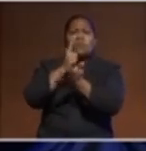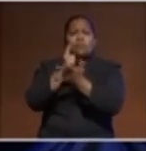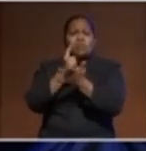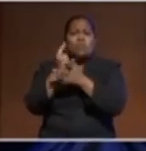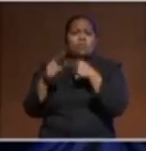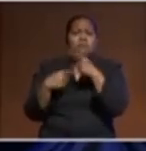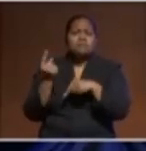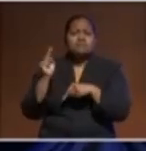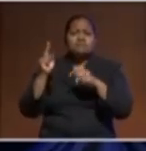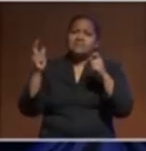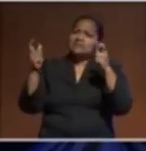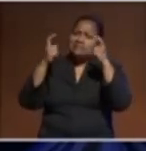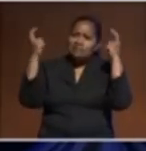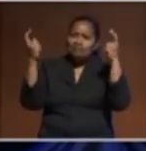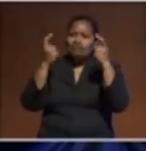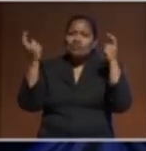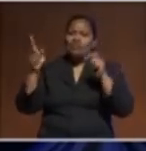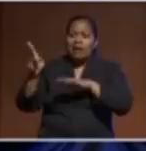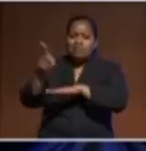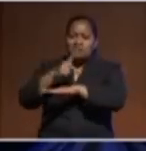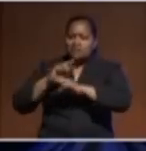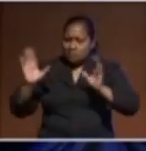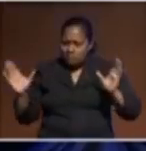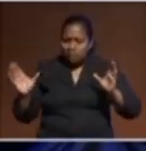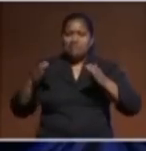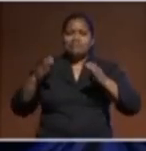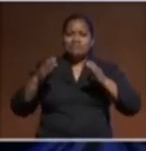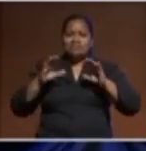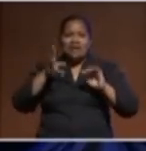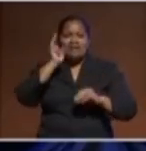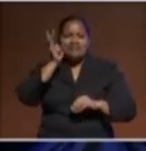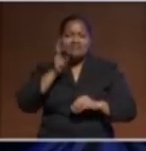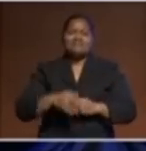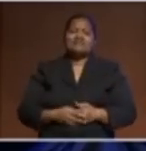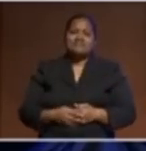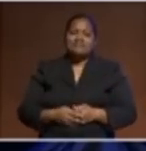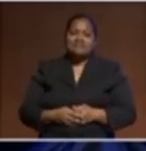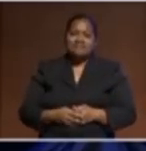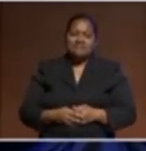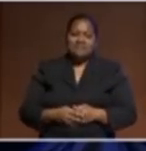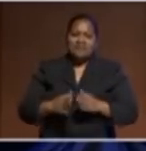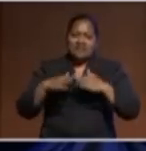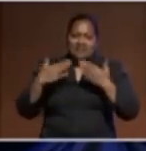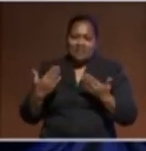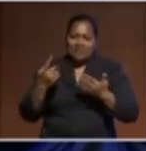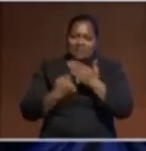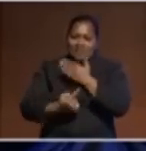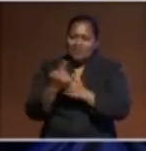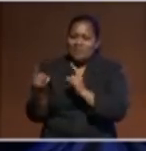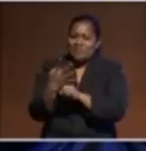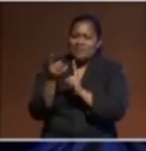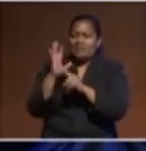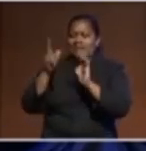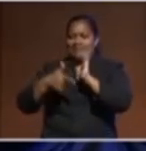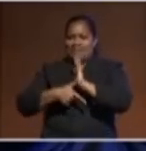celebration of physically being back together again and sharing some of those stories and recounting those COVID moments. So, once again,